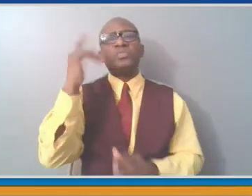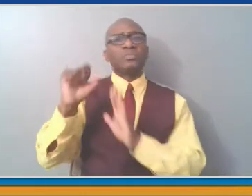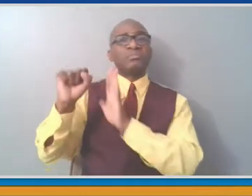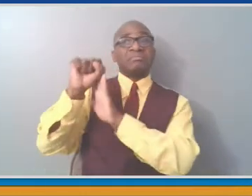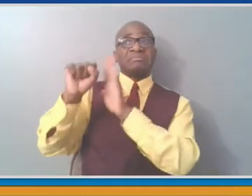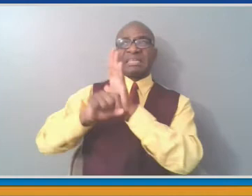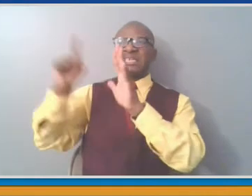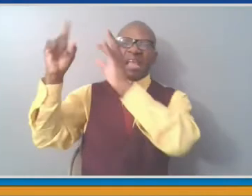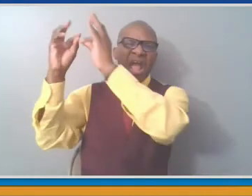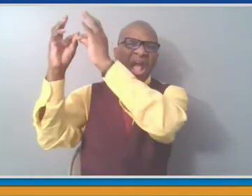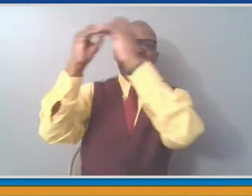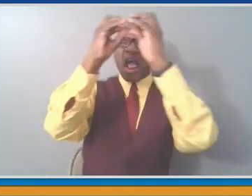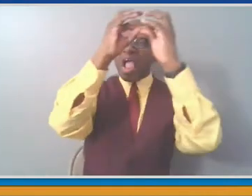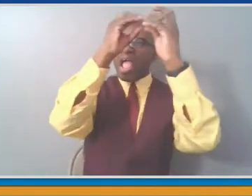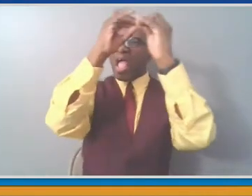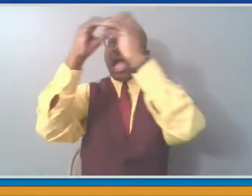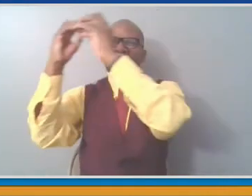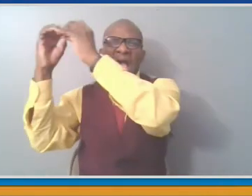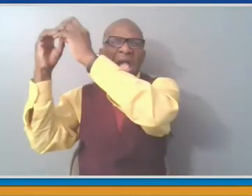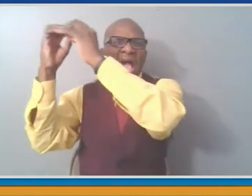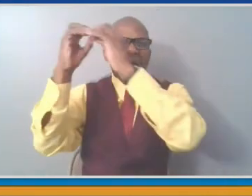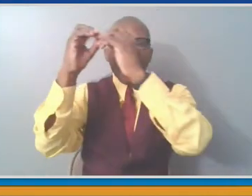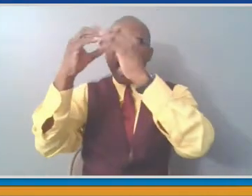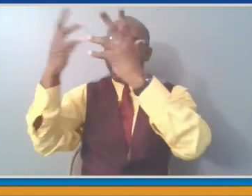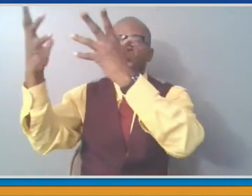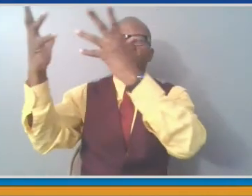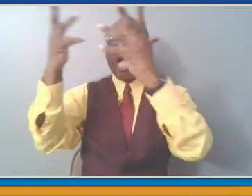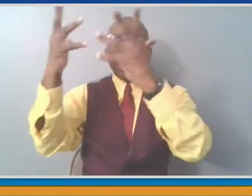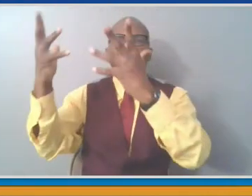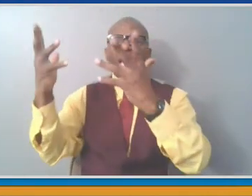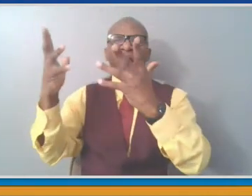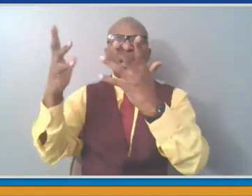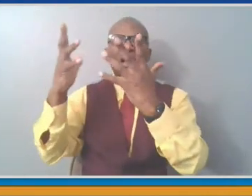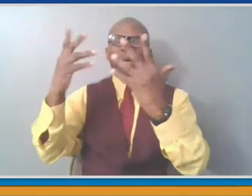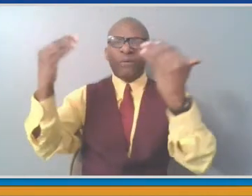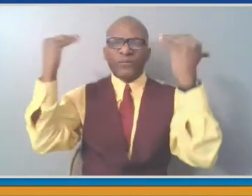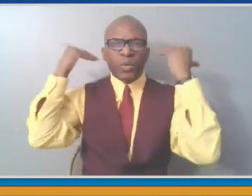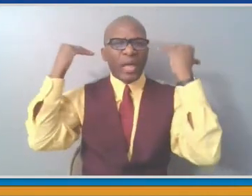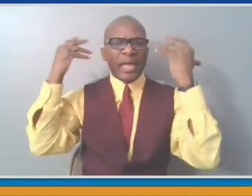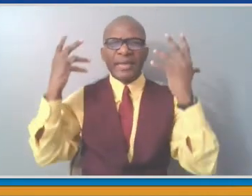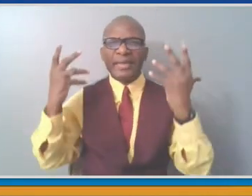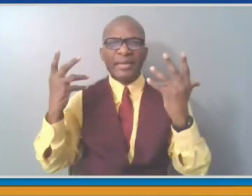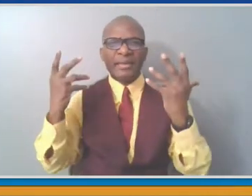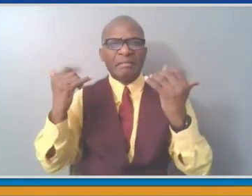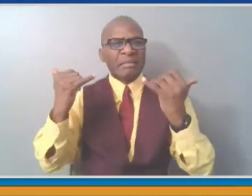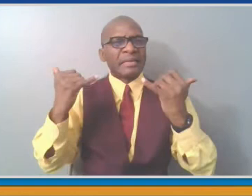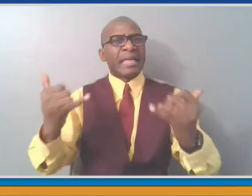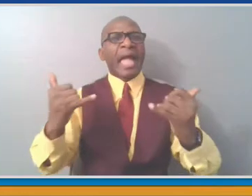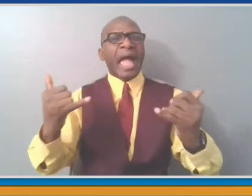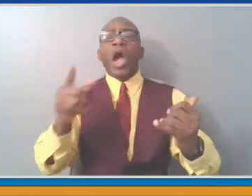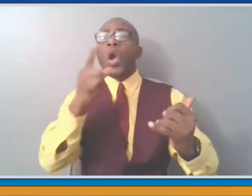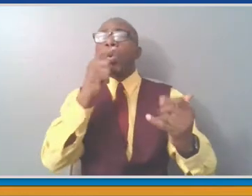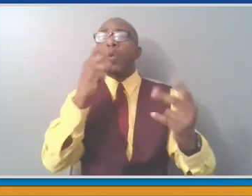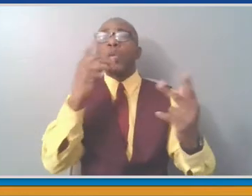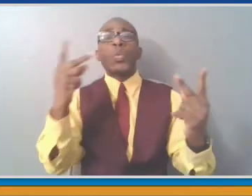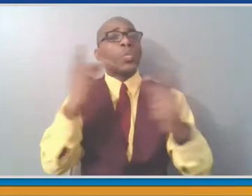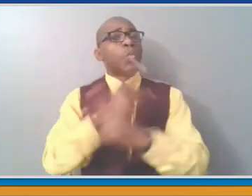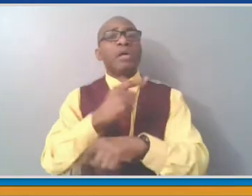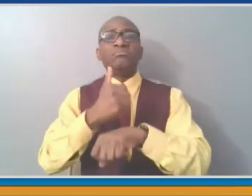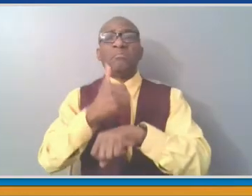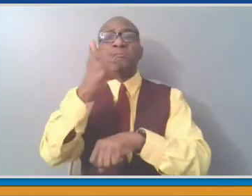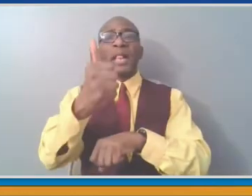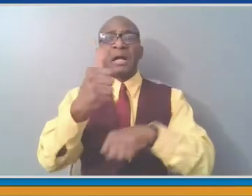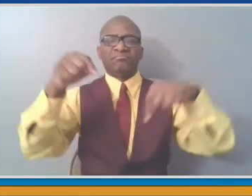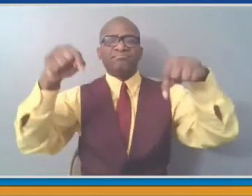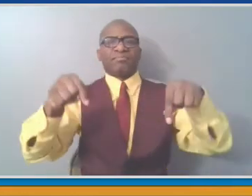York that provide robust local services. And I've used the example more than once. Here in the New York metropolitan area, that includes Connecticut and New Jersey,